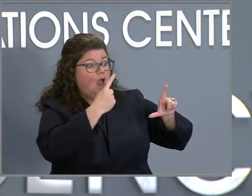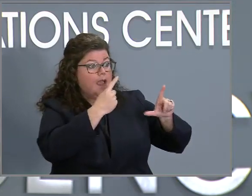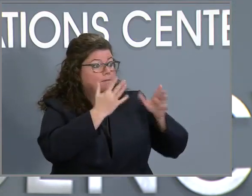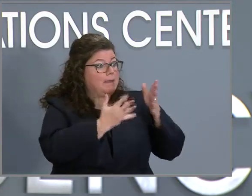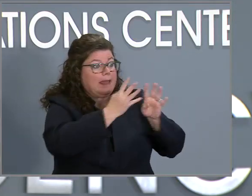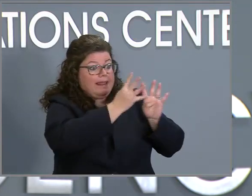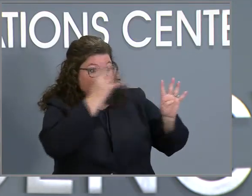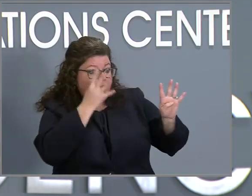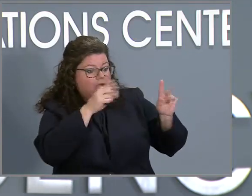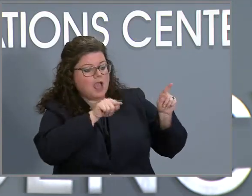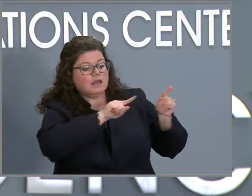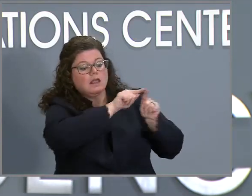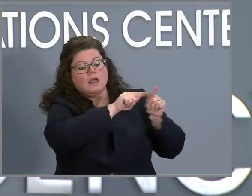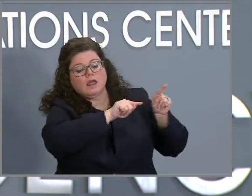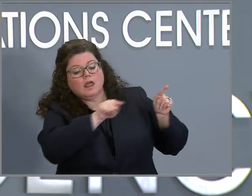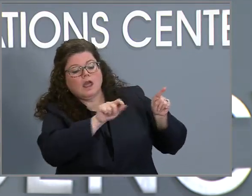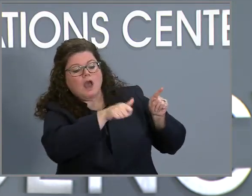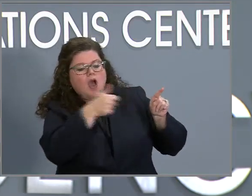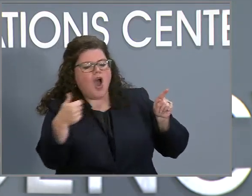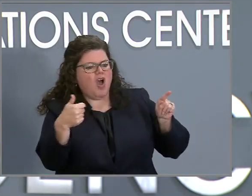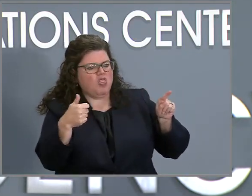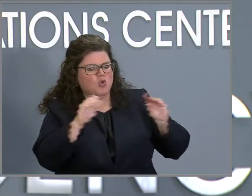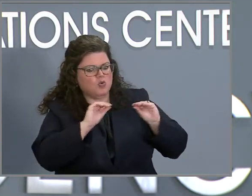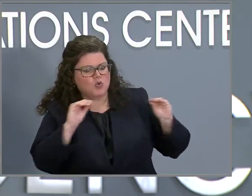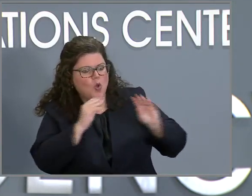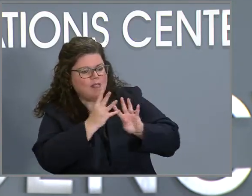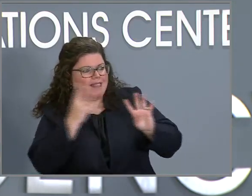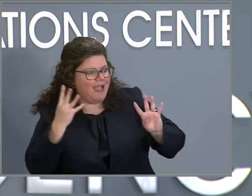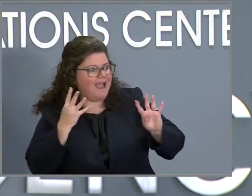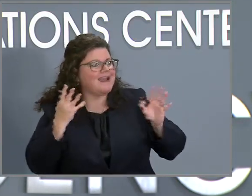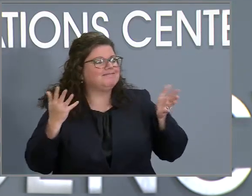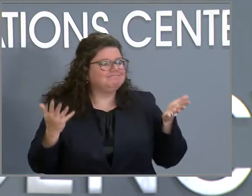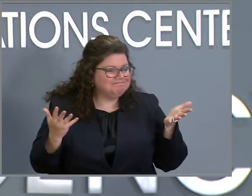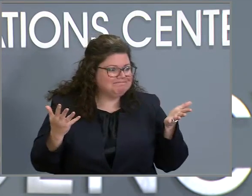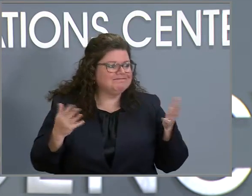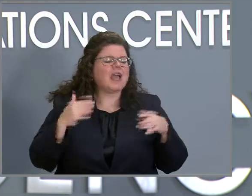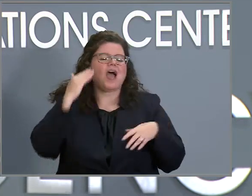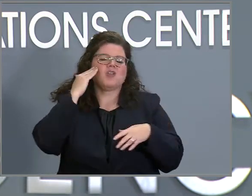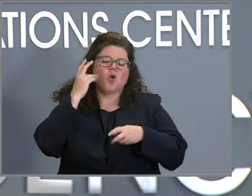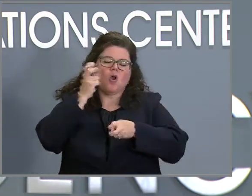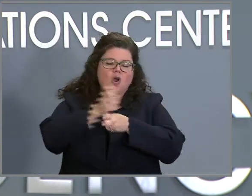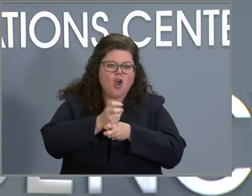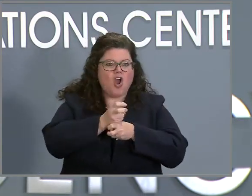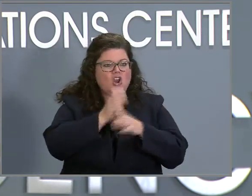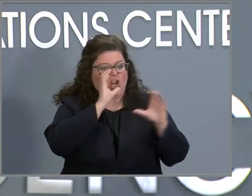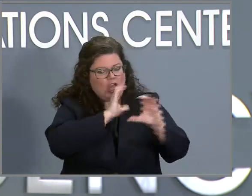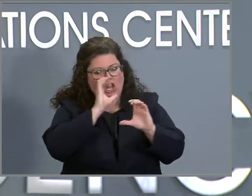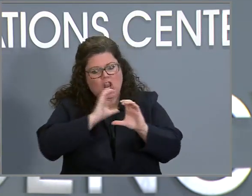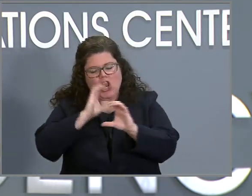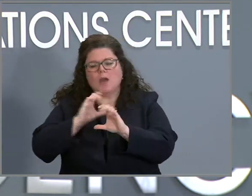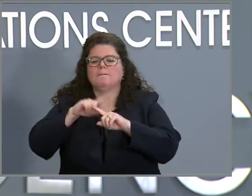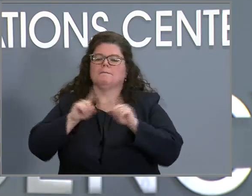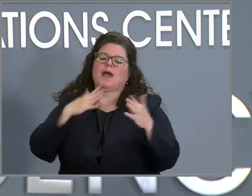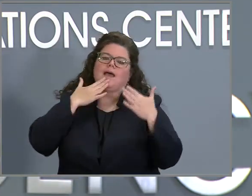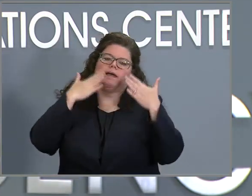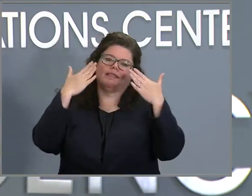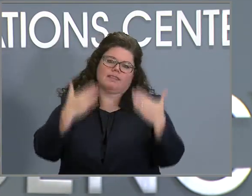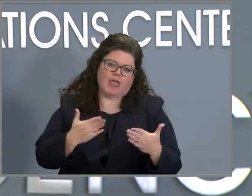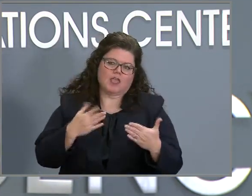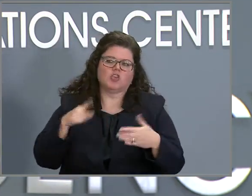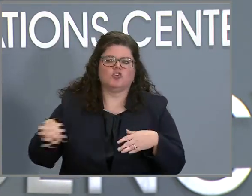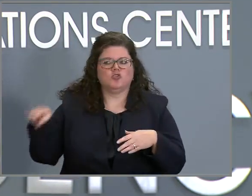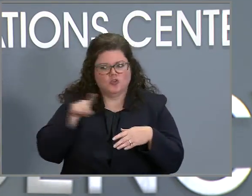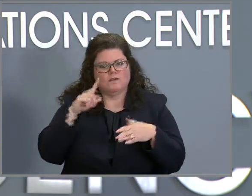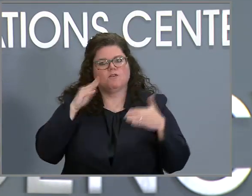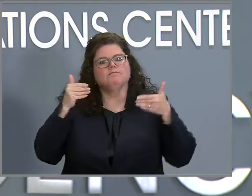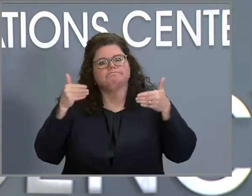place may not be as crowded. And I know that it's trouble, but I thank people out there for doing the right thing and